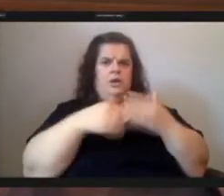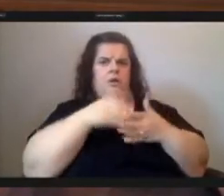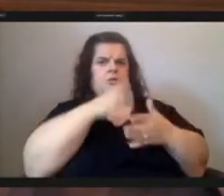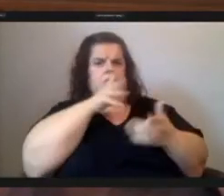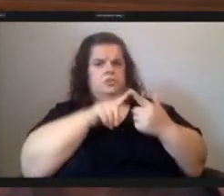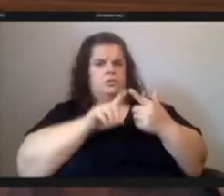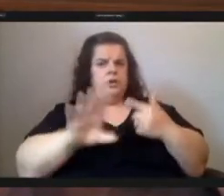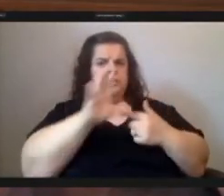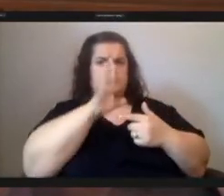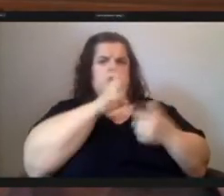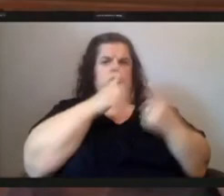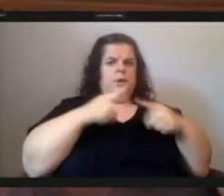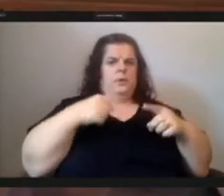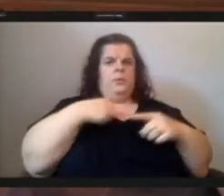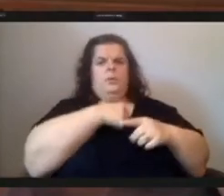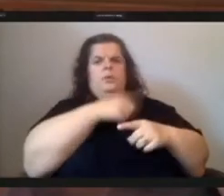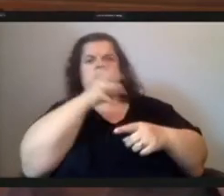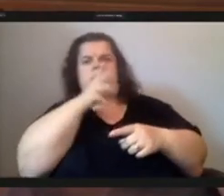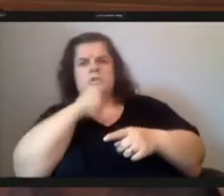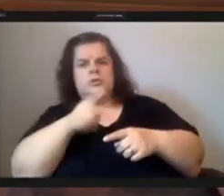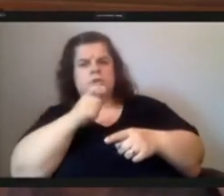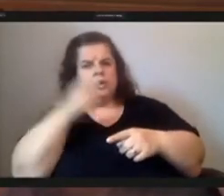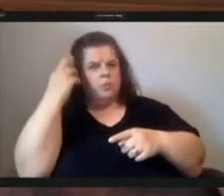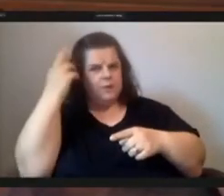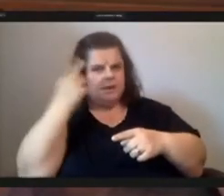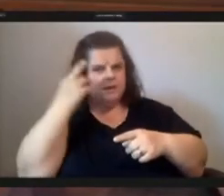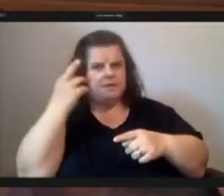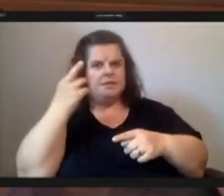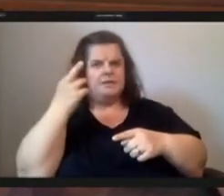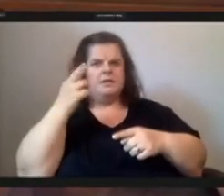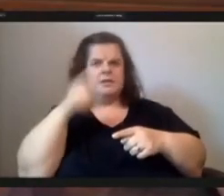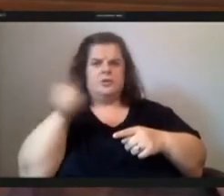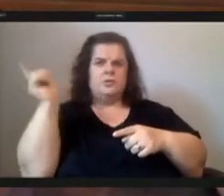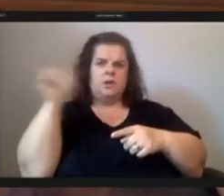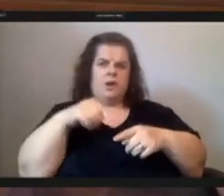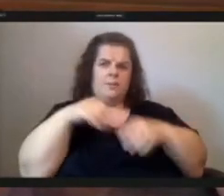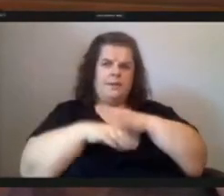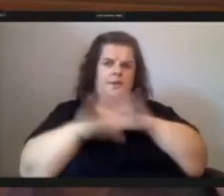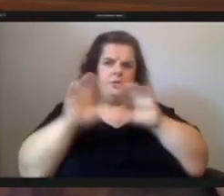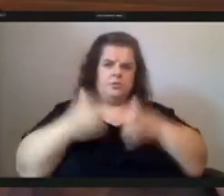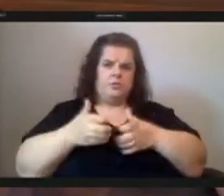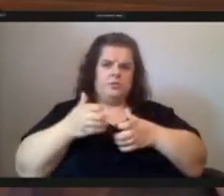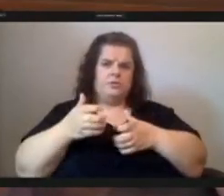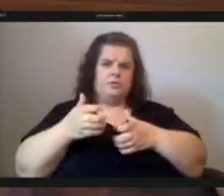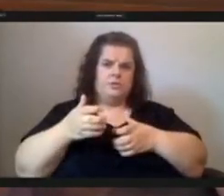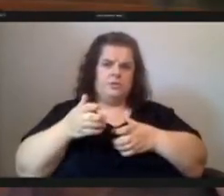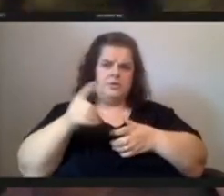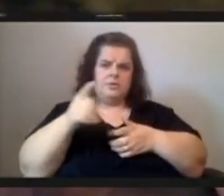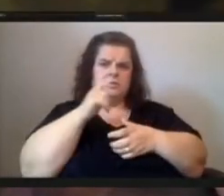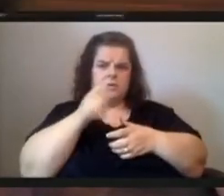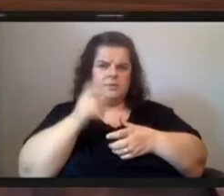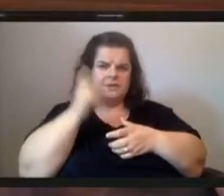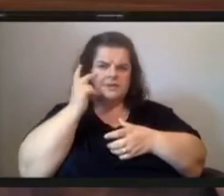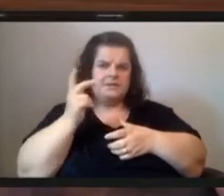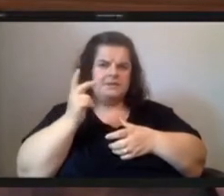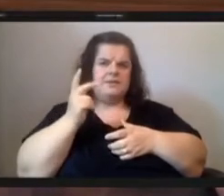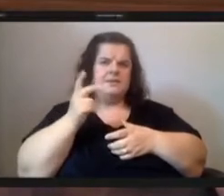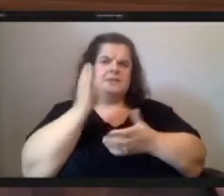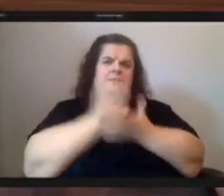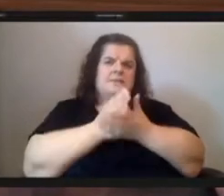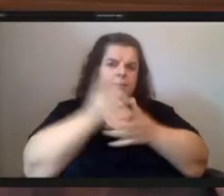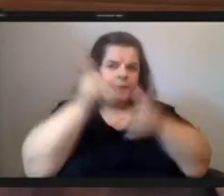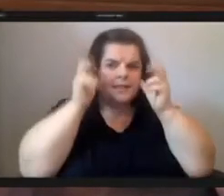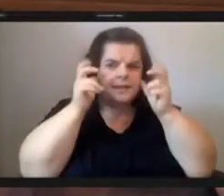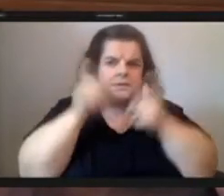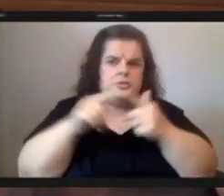while we're talking you don't really realize she just come down in groups and so yes get to they they stop and they listen to you i